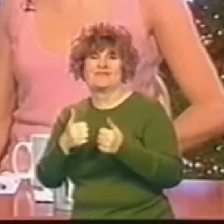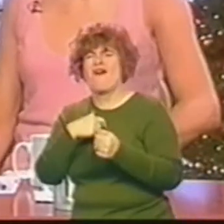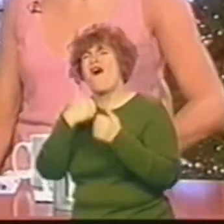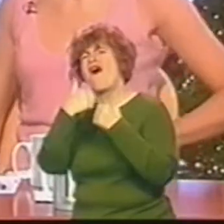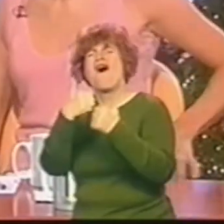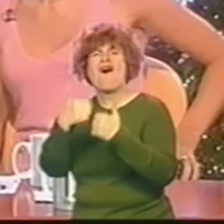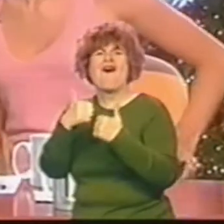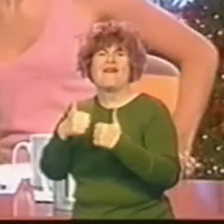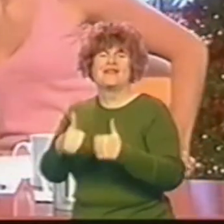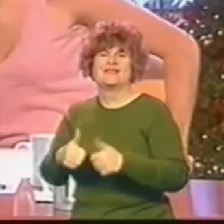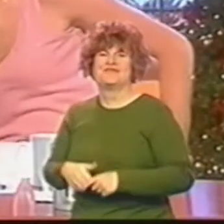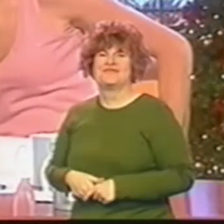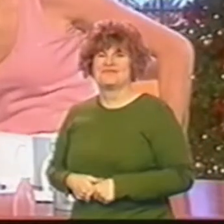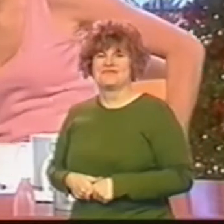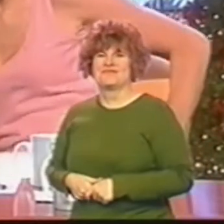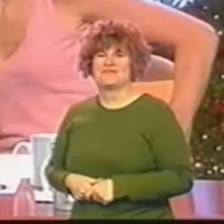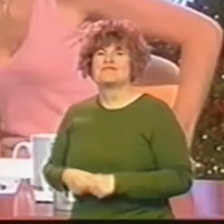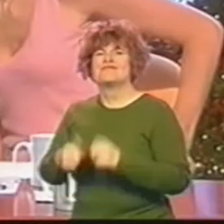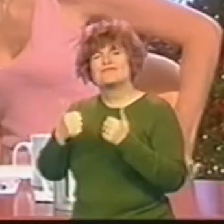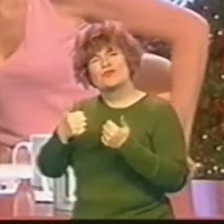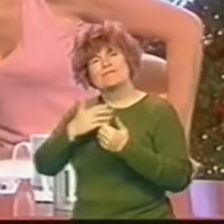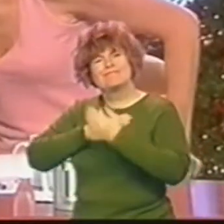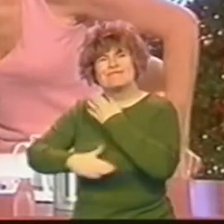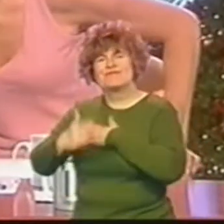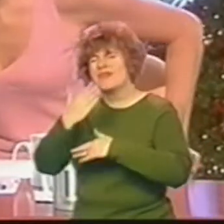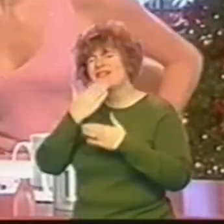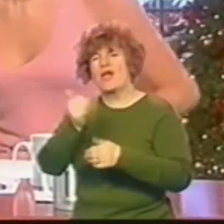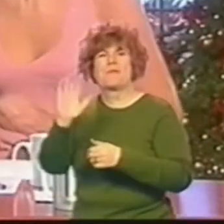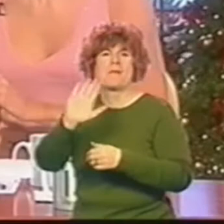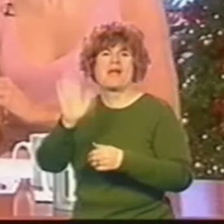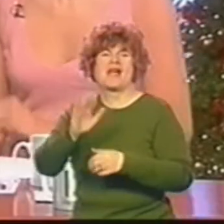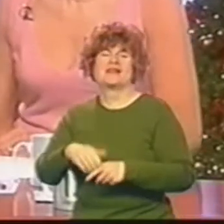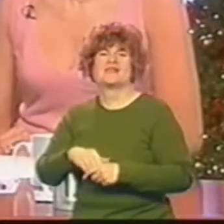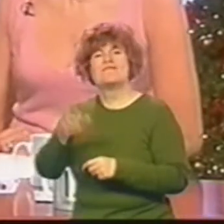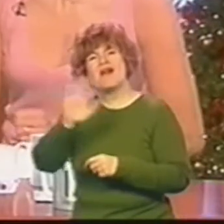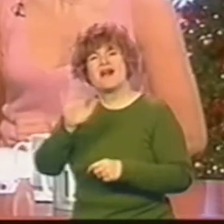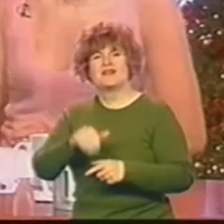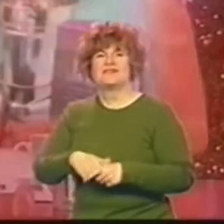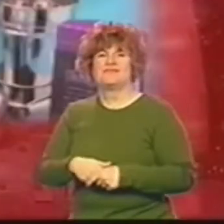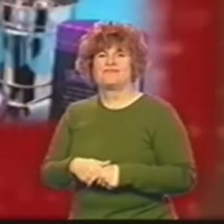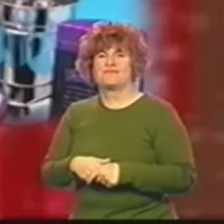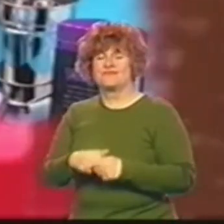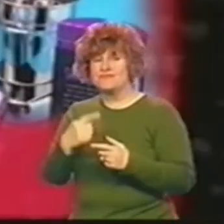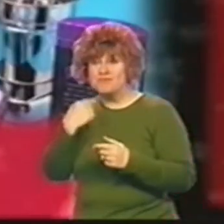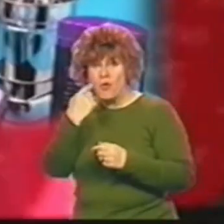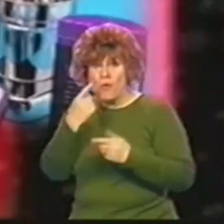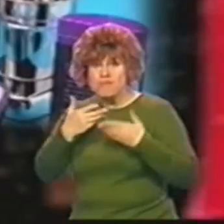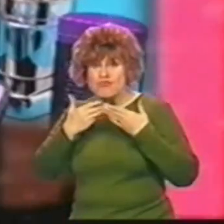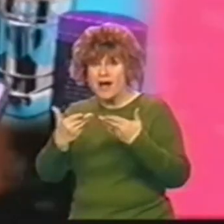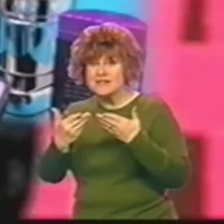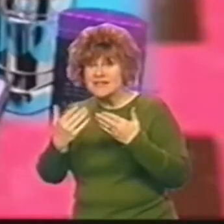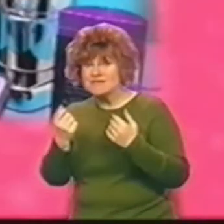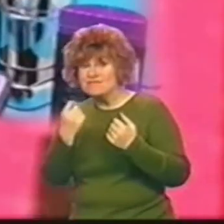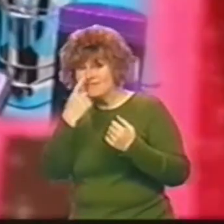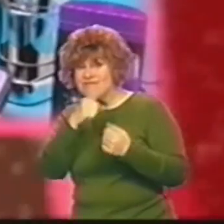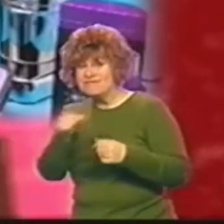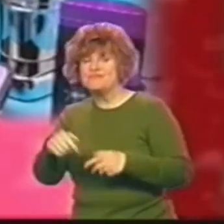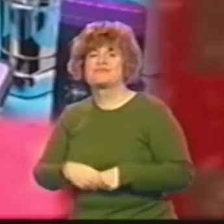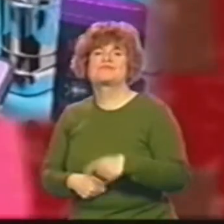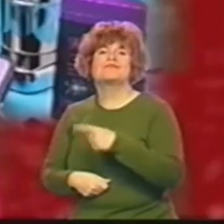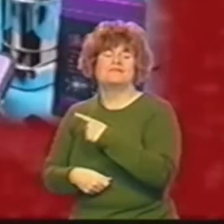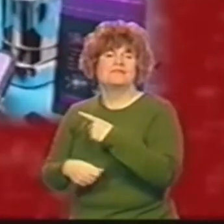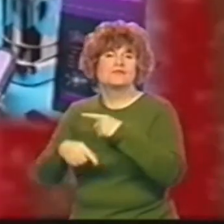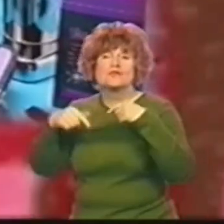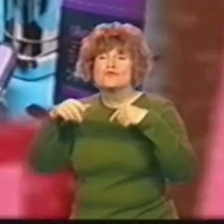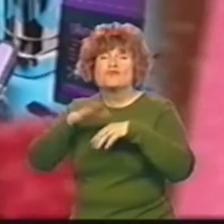Thanks for being in sport and joining us. Thank you very much. Thank you, Keith. Here's one of the prizes up for grabs tomorrow. Take care of all your shopping